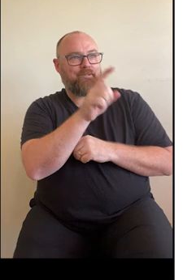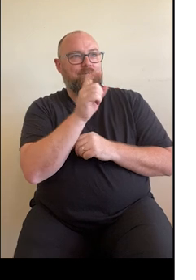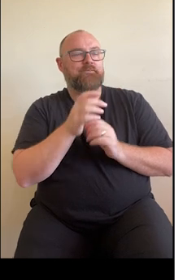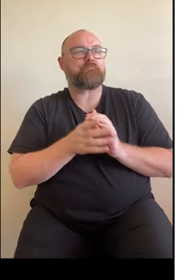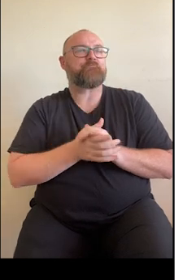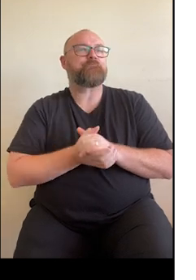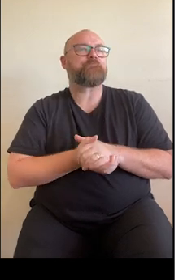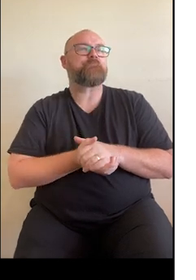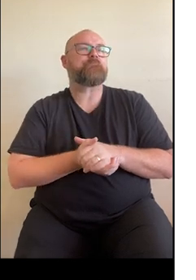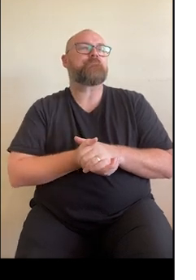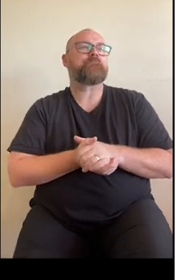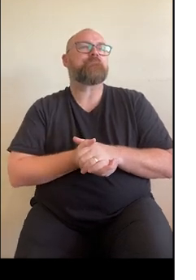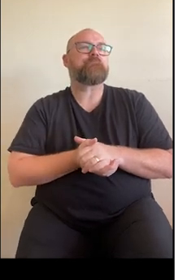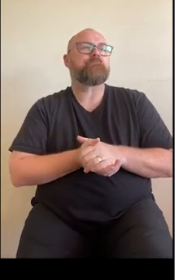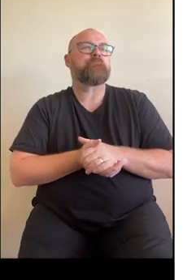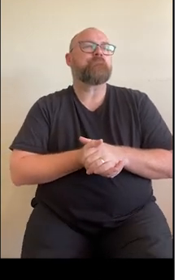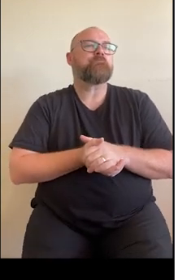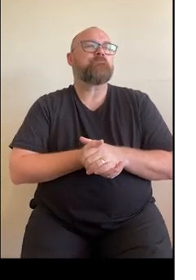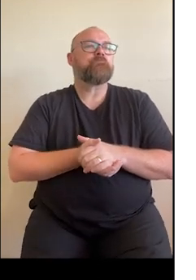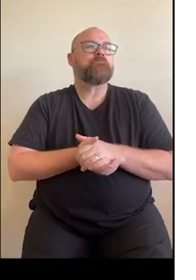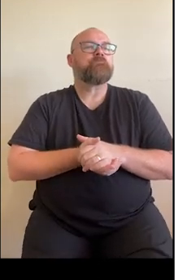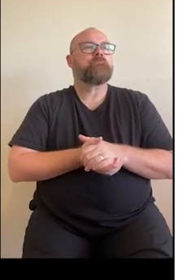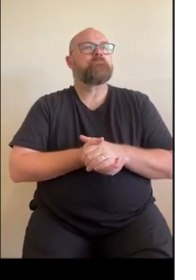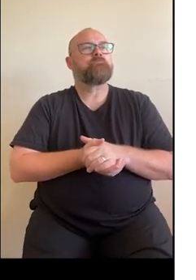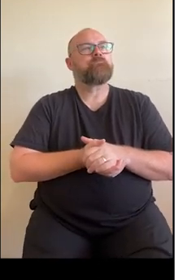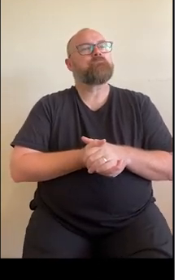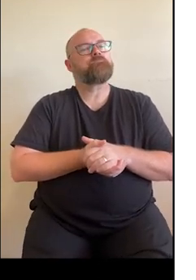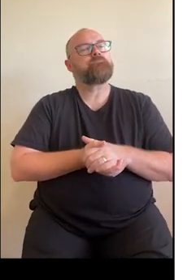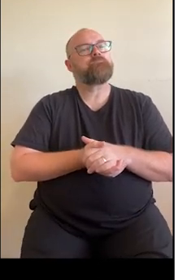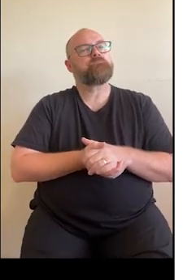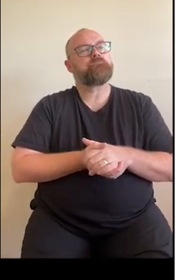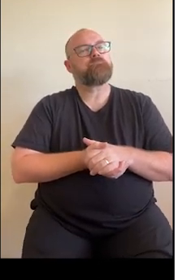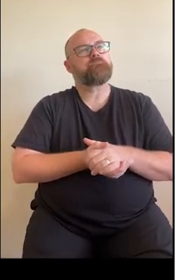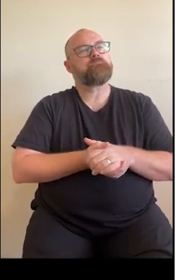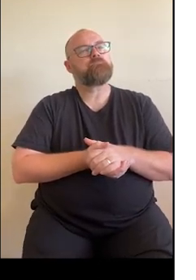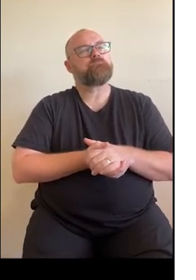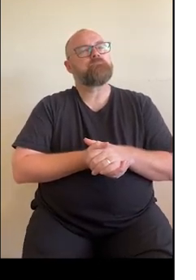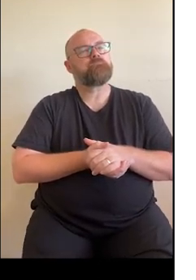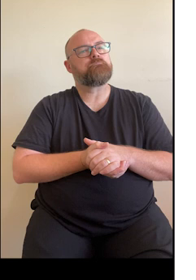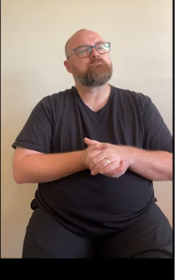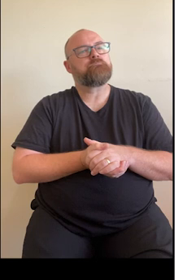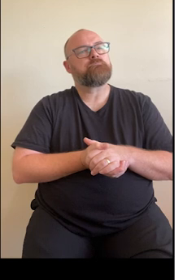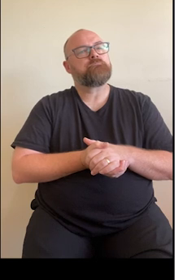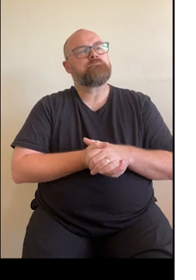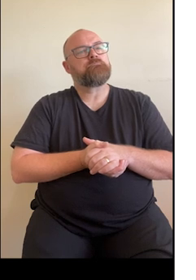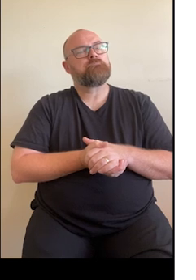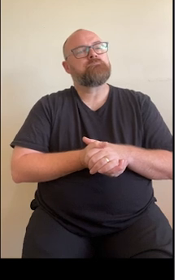documents and from the drop down menu, select key information I've added.